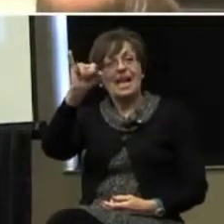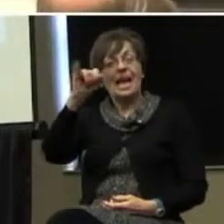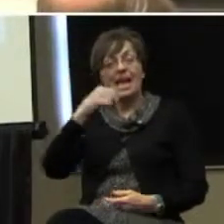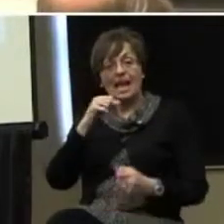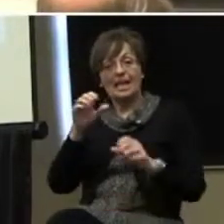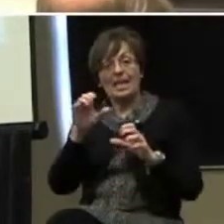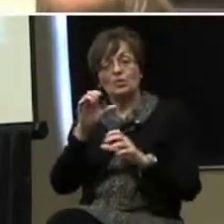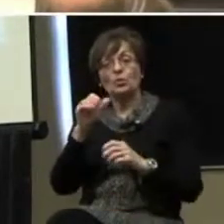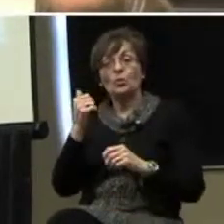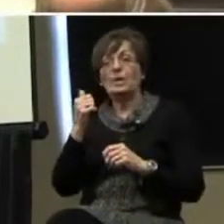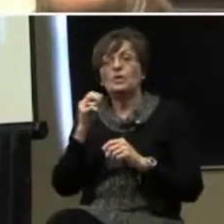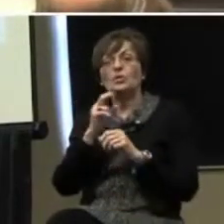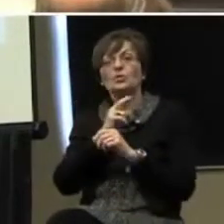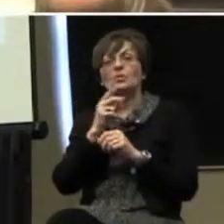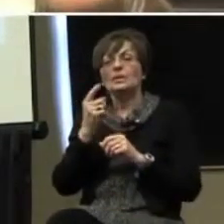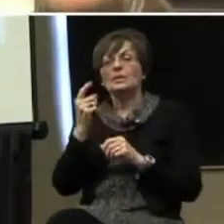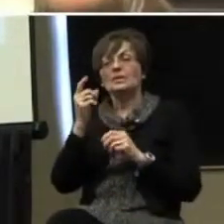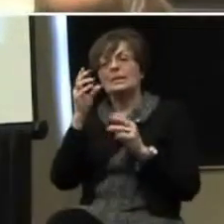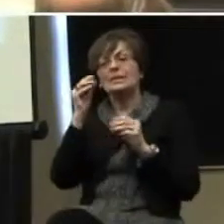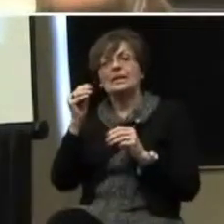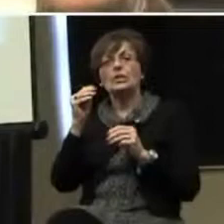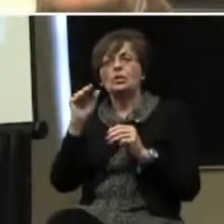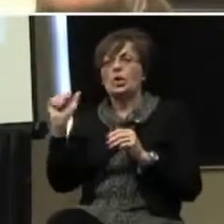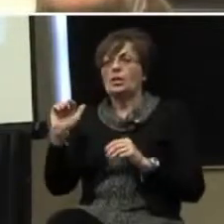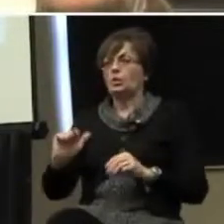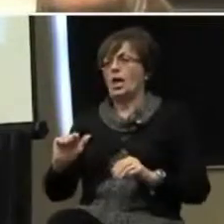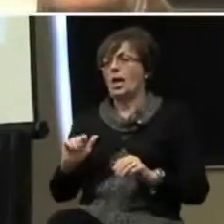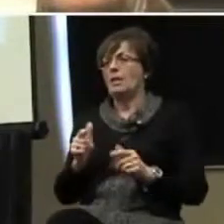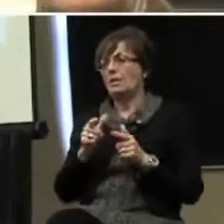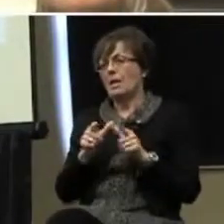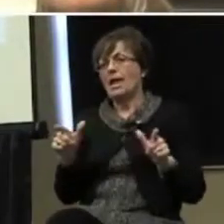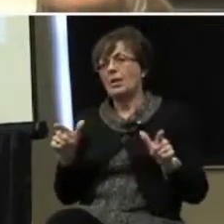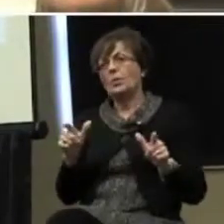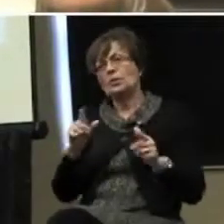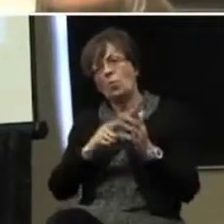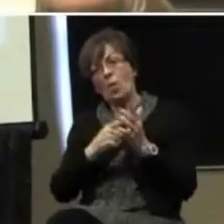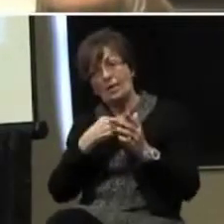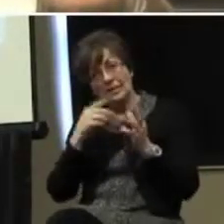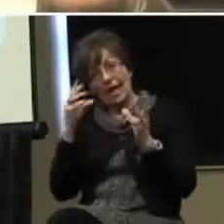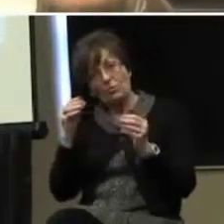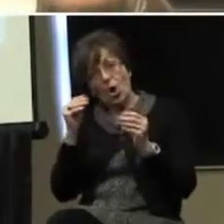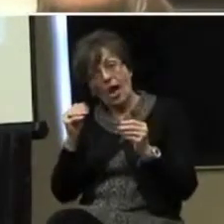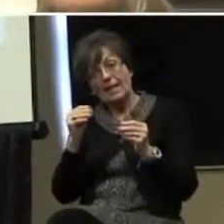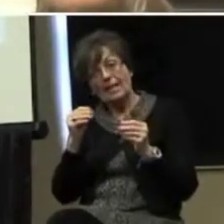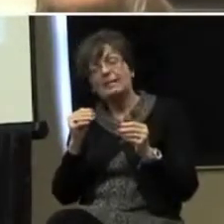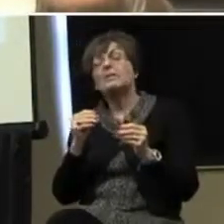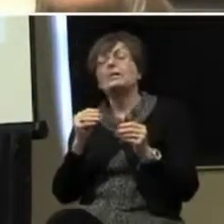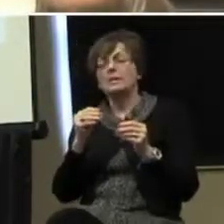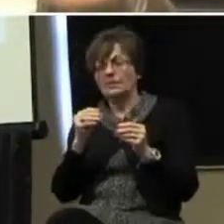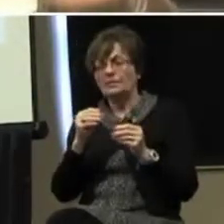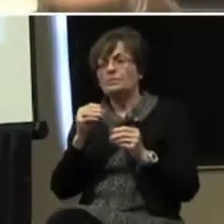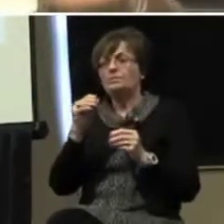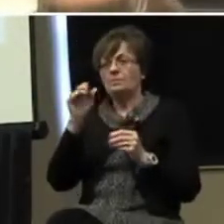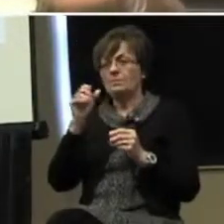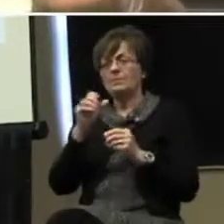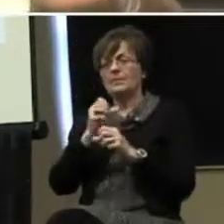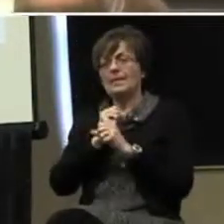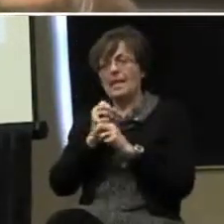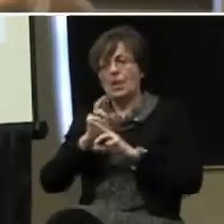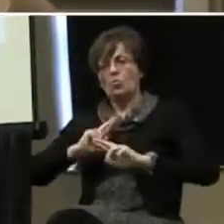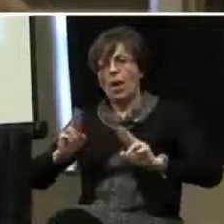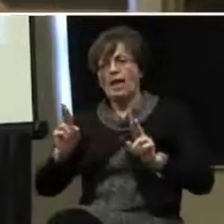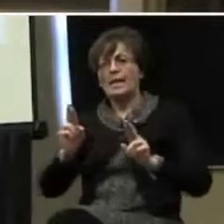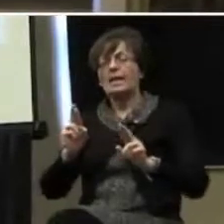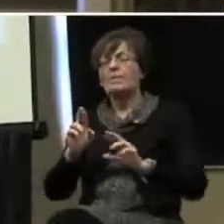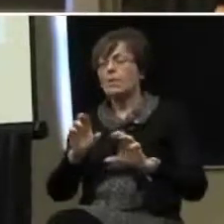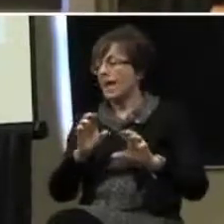Now I can do this using something to teach a child language, okay? Once I've taught that get ready behavior, we can actually